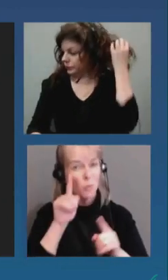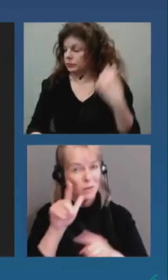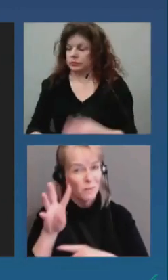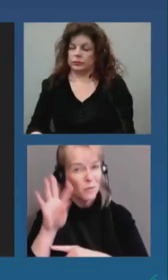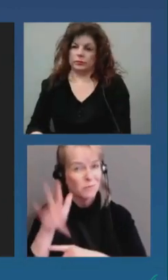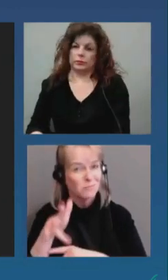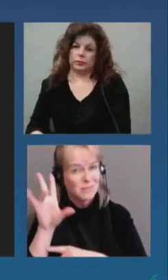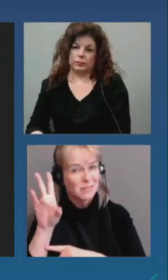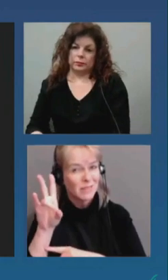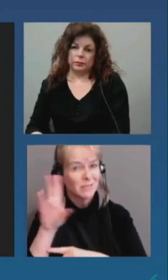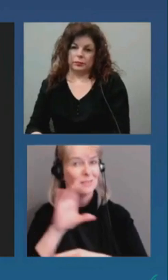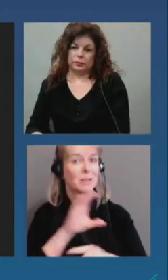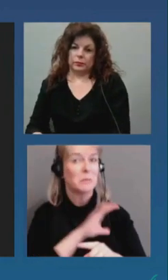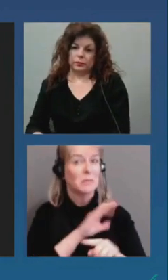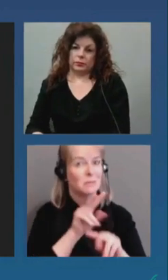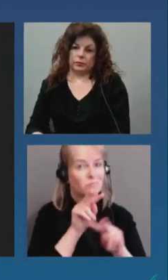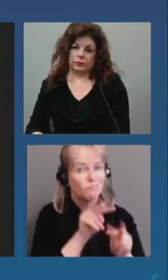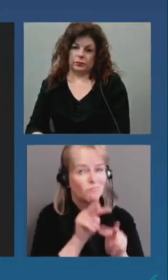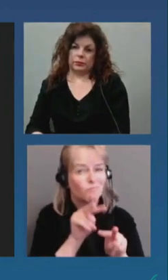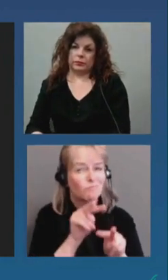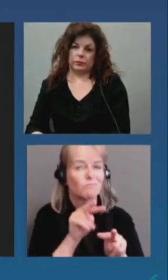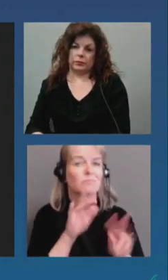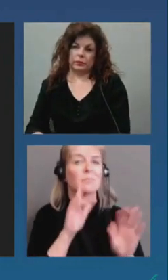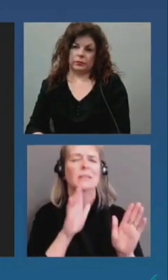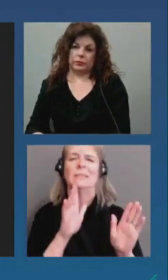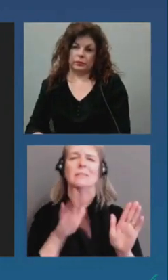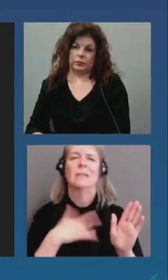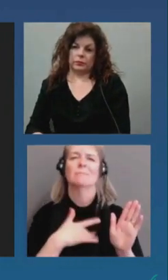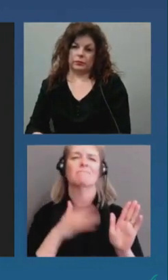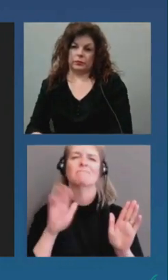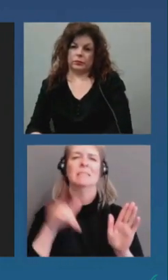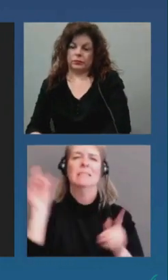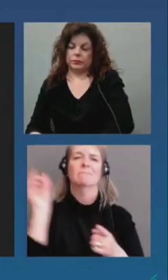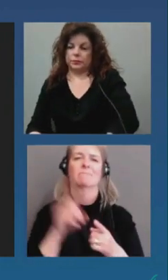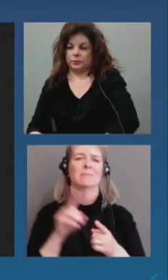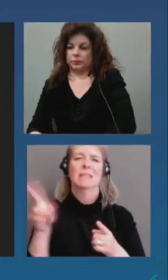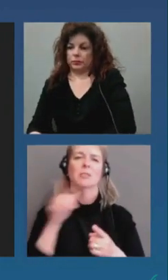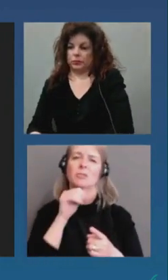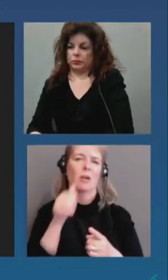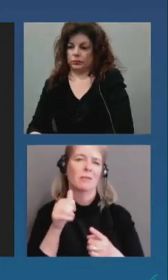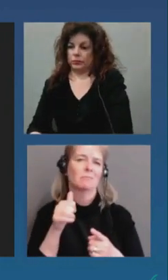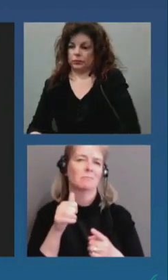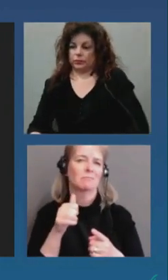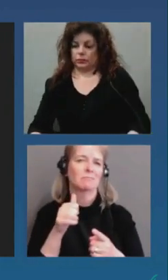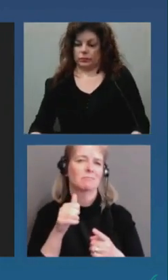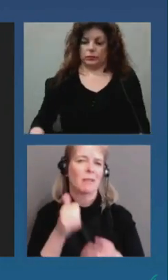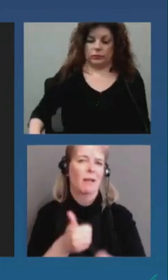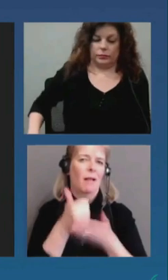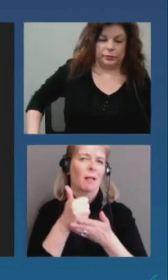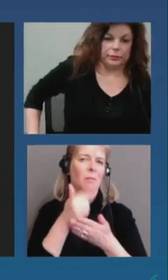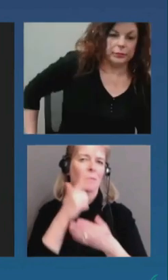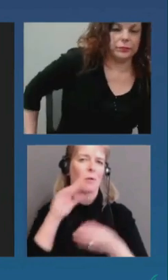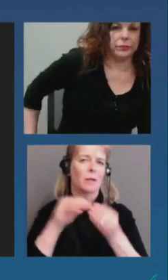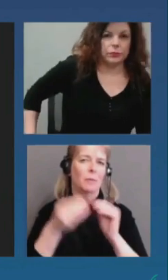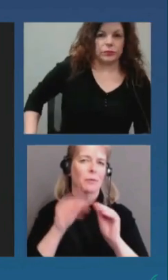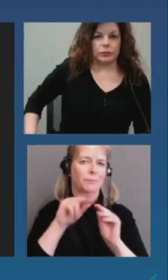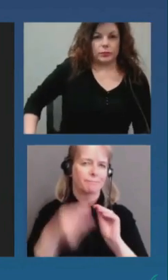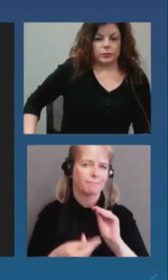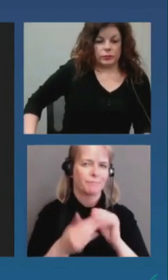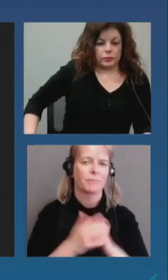scale back on day two and at the end of day two's operations, the review again determined